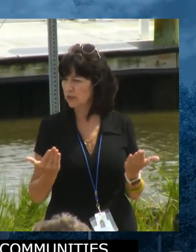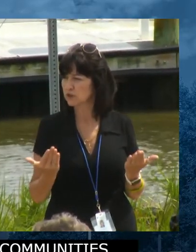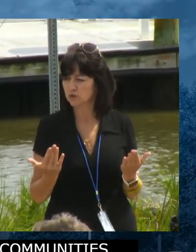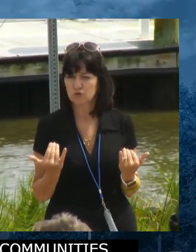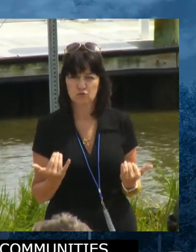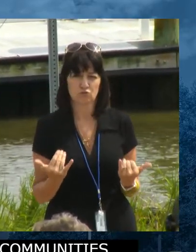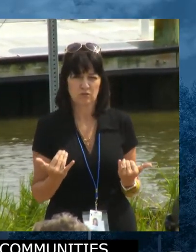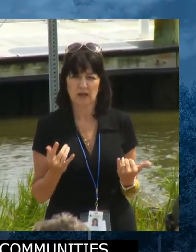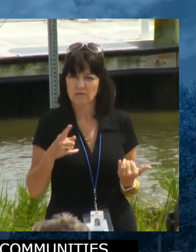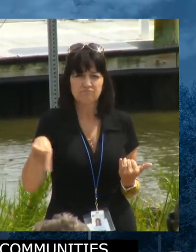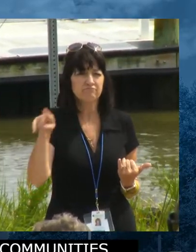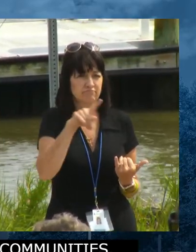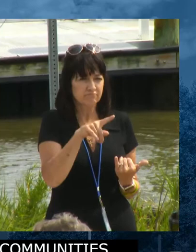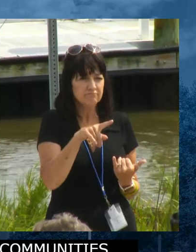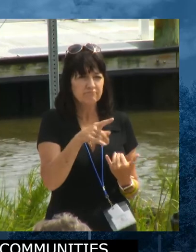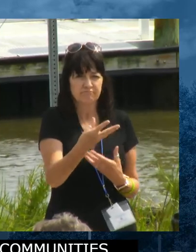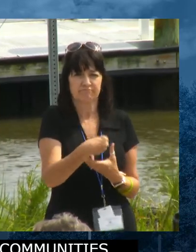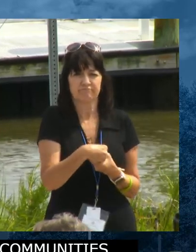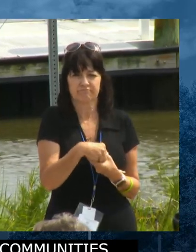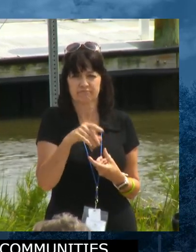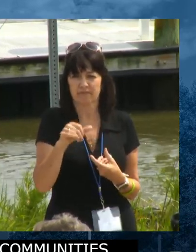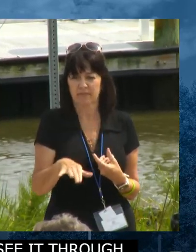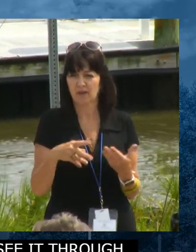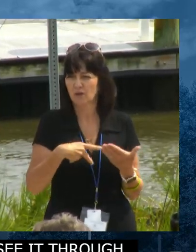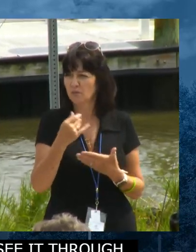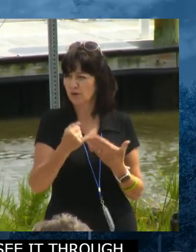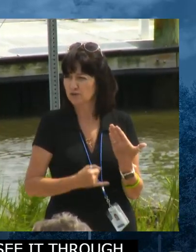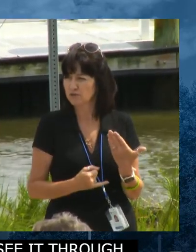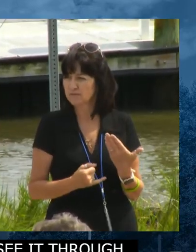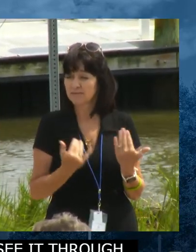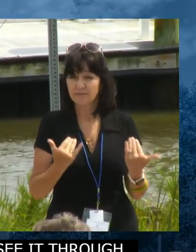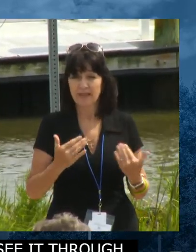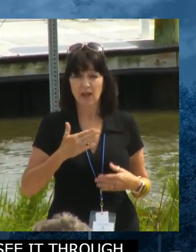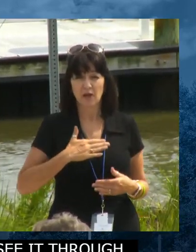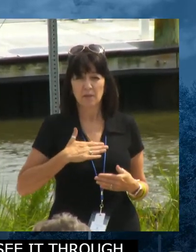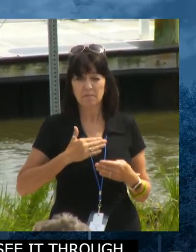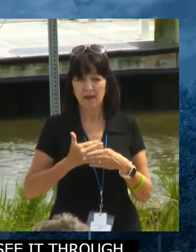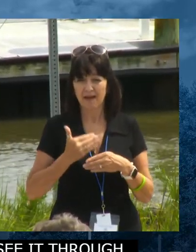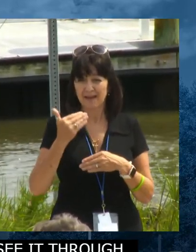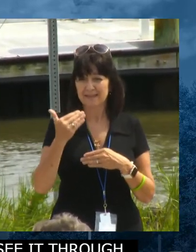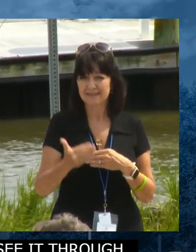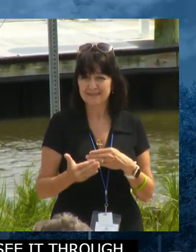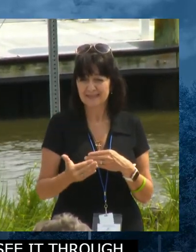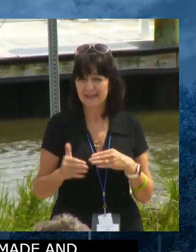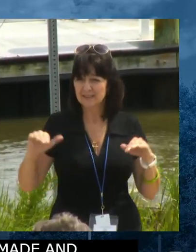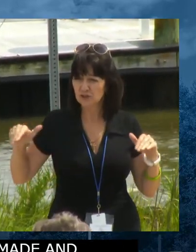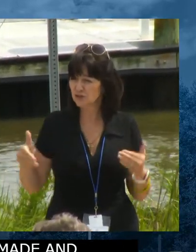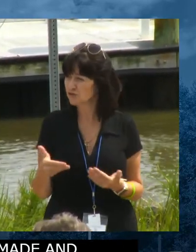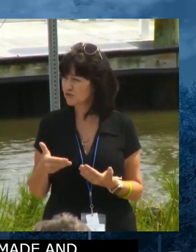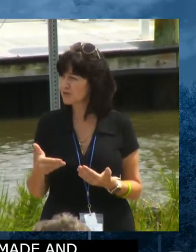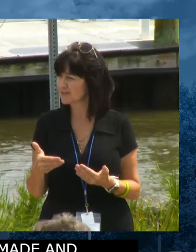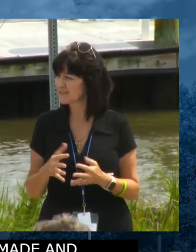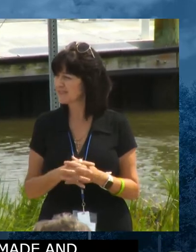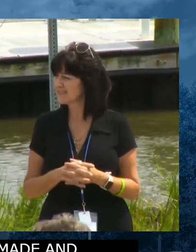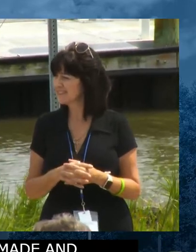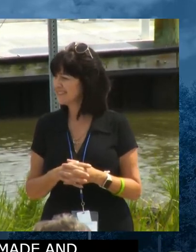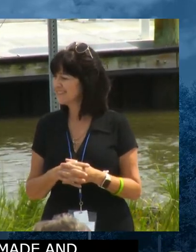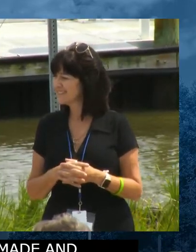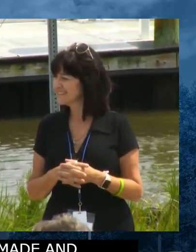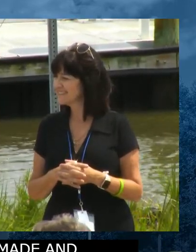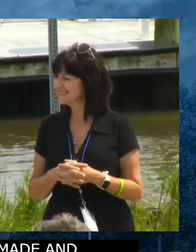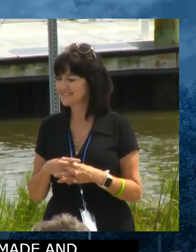that process. So my next introduction, because we're just going to go off script totally